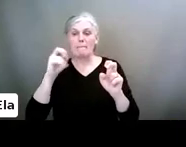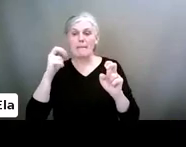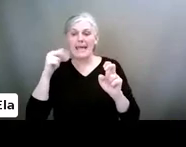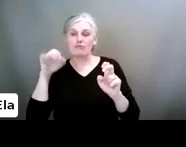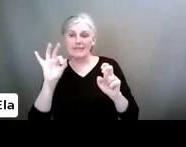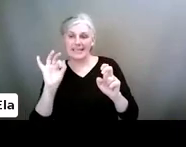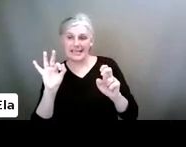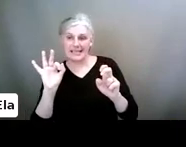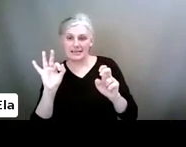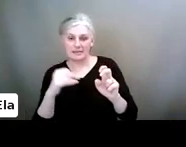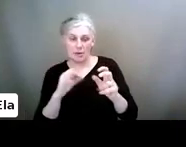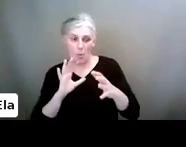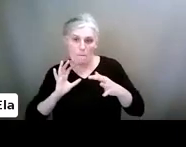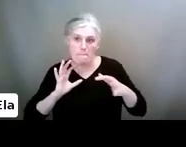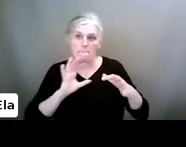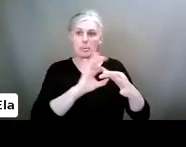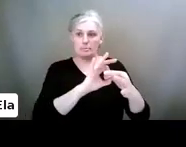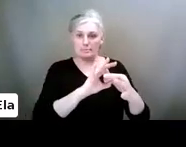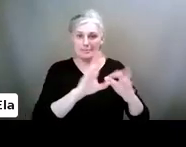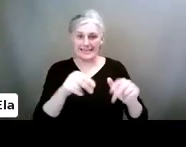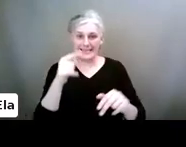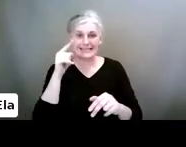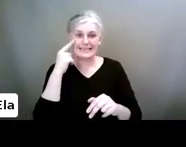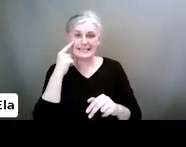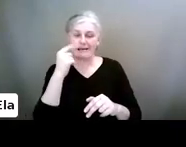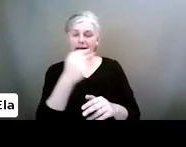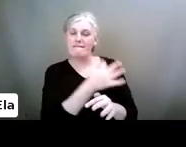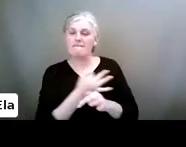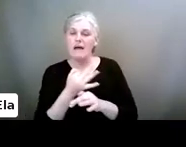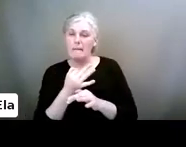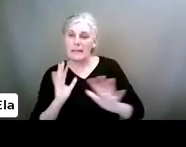privacy, and you can see here family pairing, it's called.